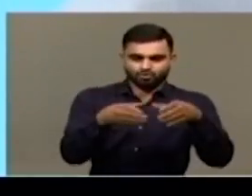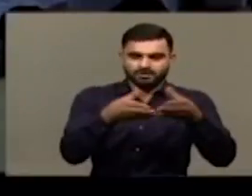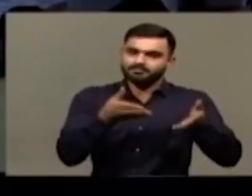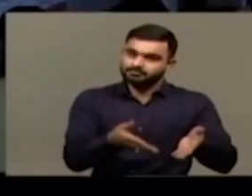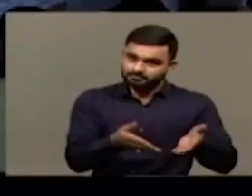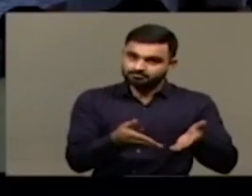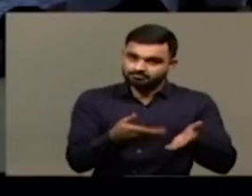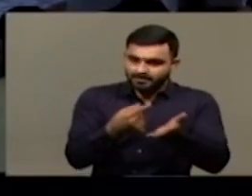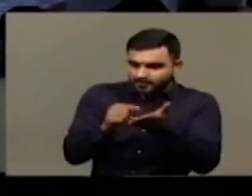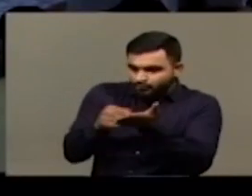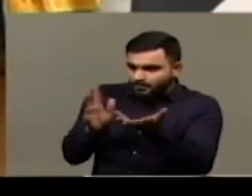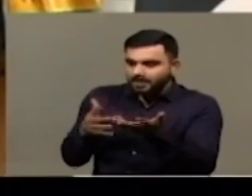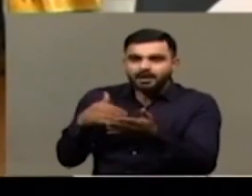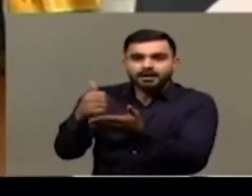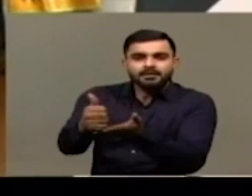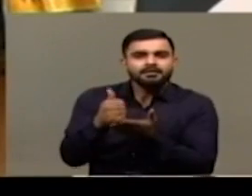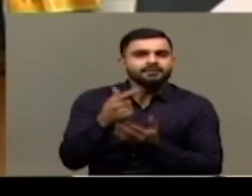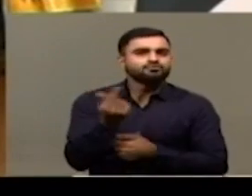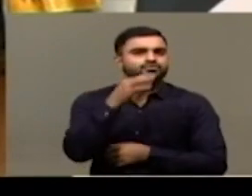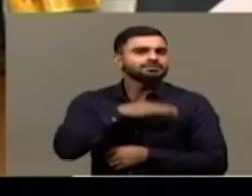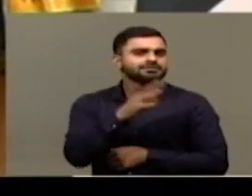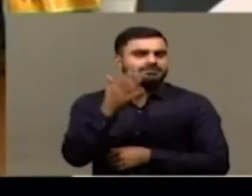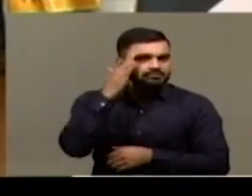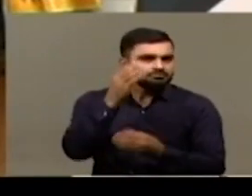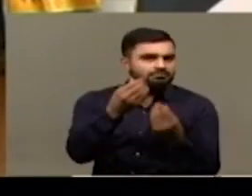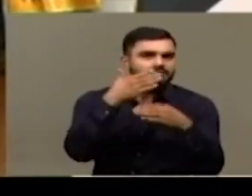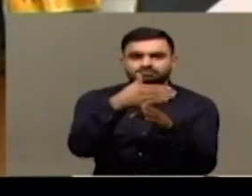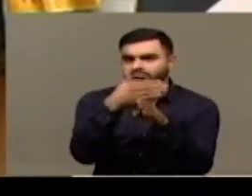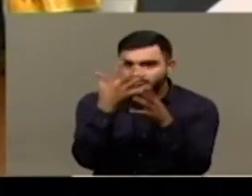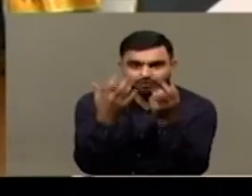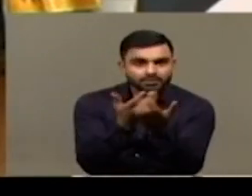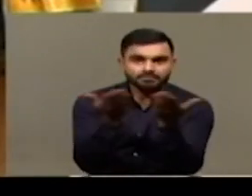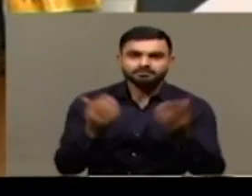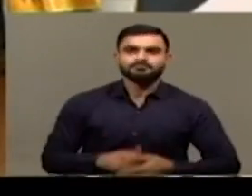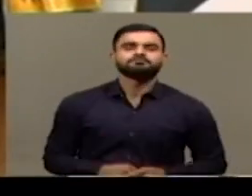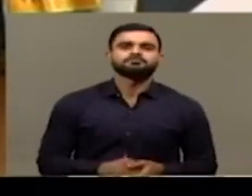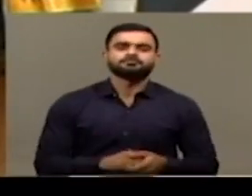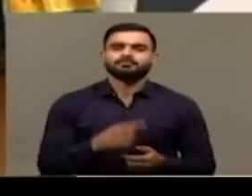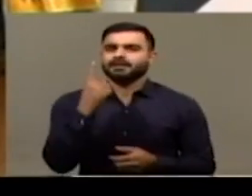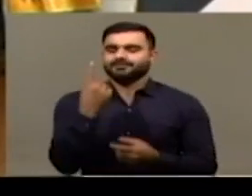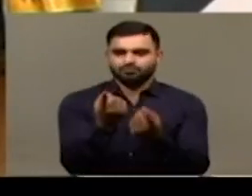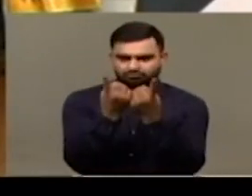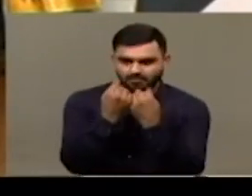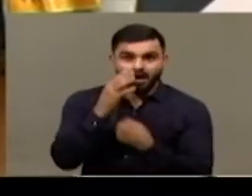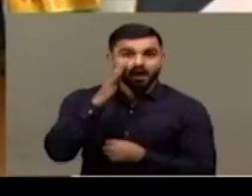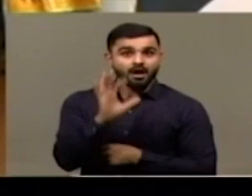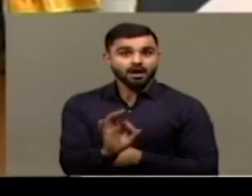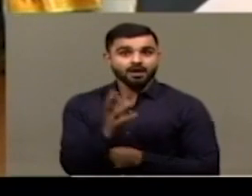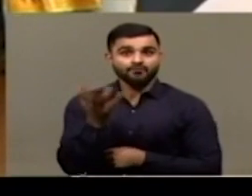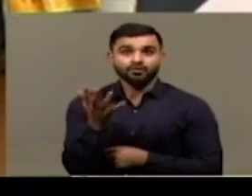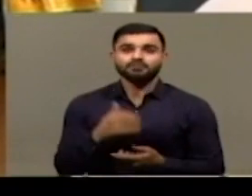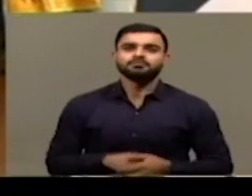been do? This survey is very important because if we want to